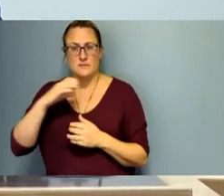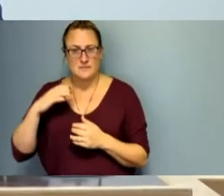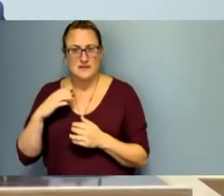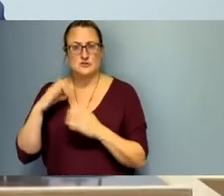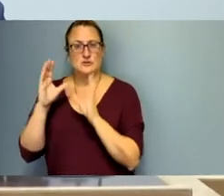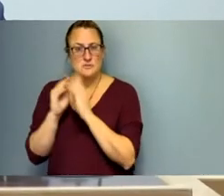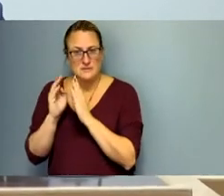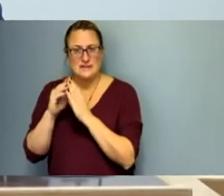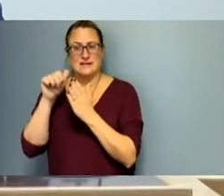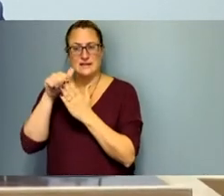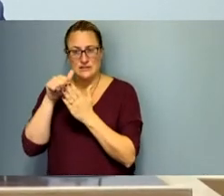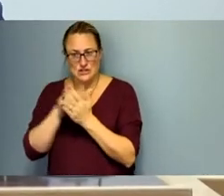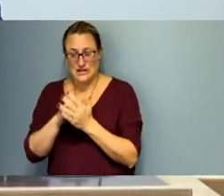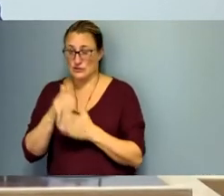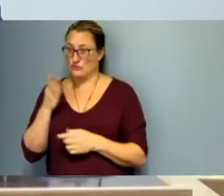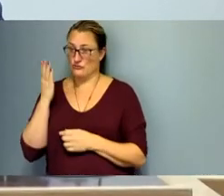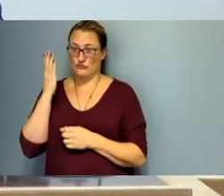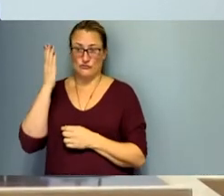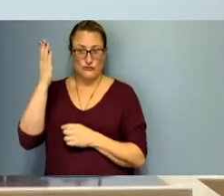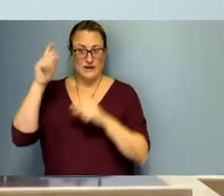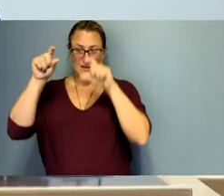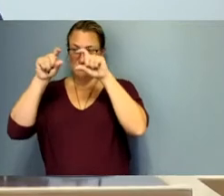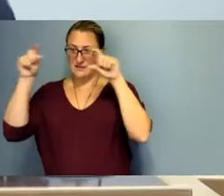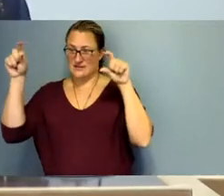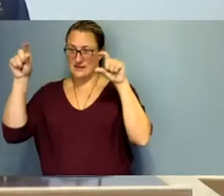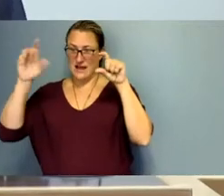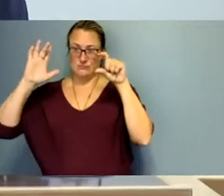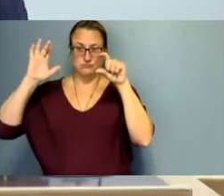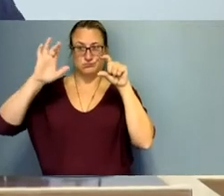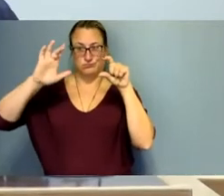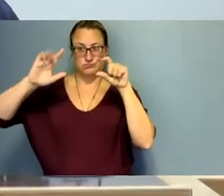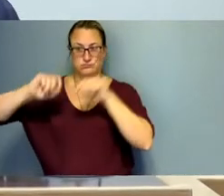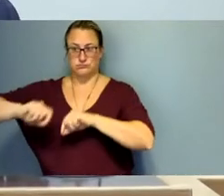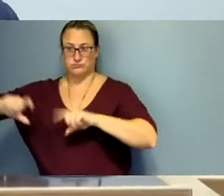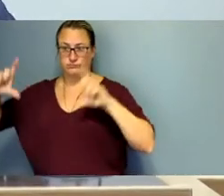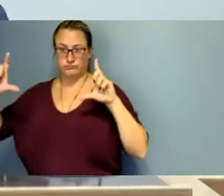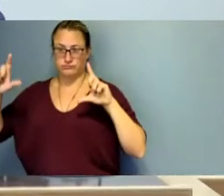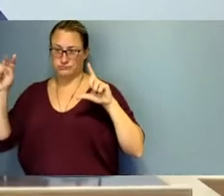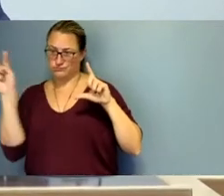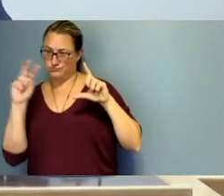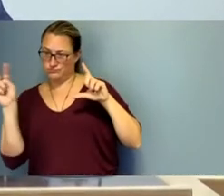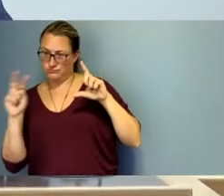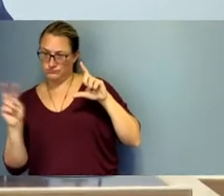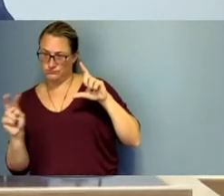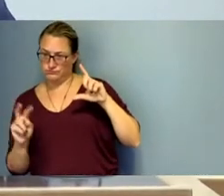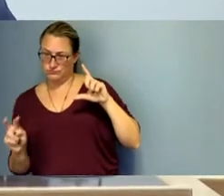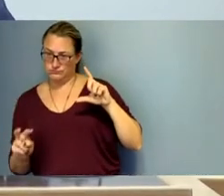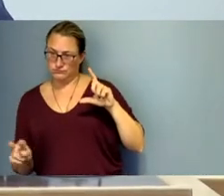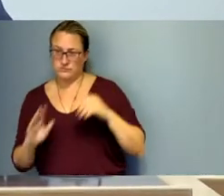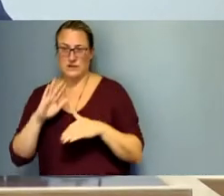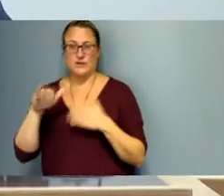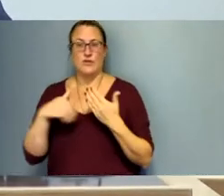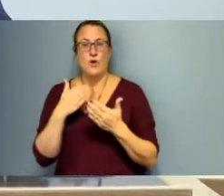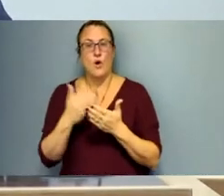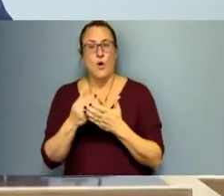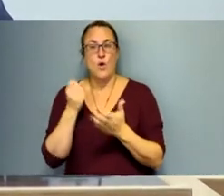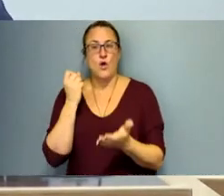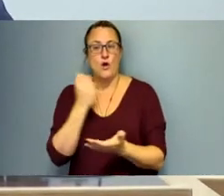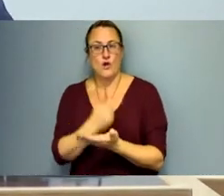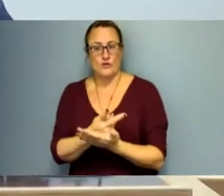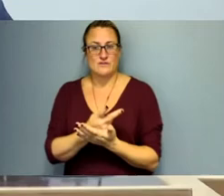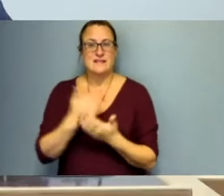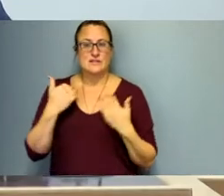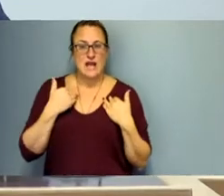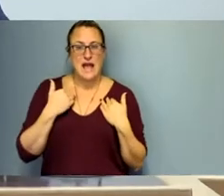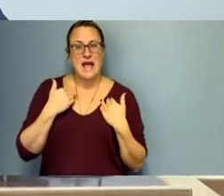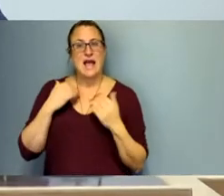and so forth it is literally right there at the top with a hyperlink and you can read line by line every word of that authorization that contains um the signatures